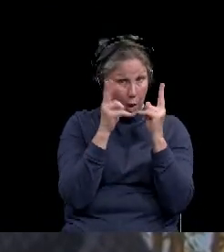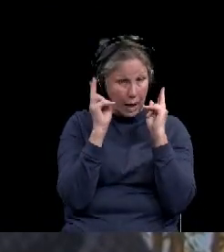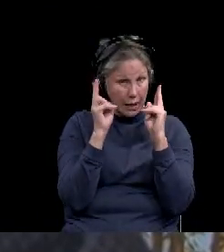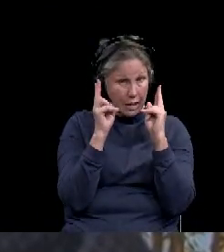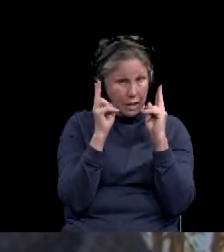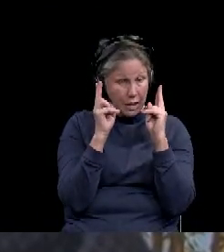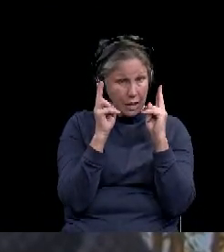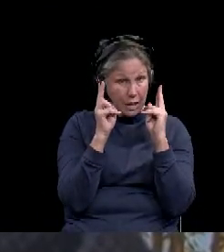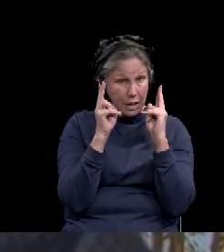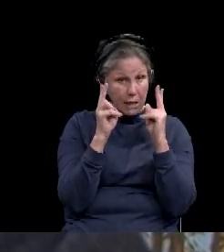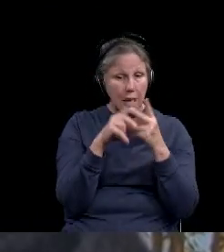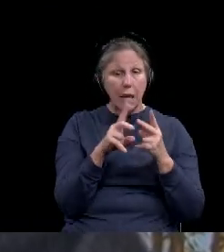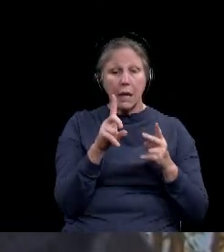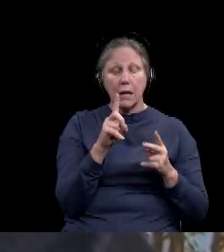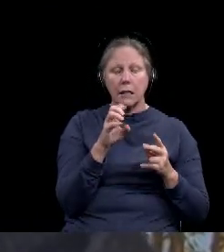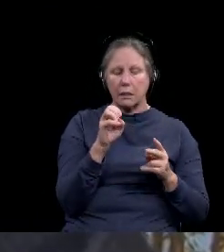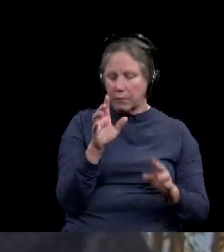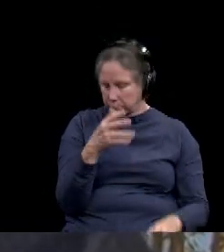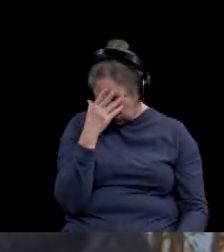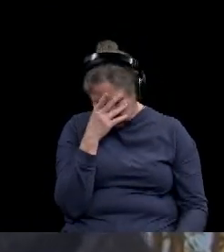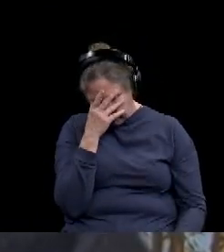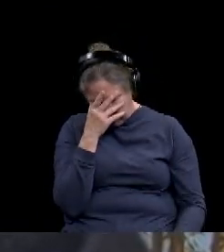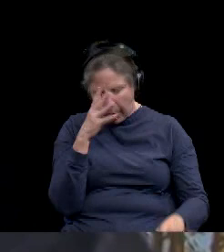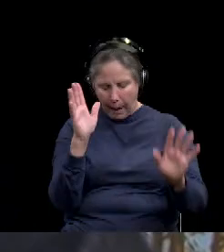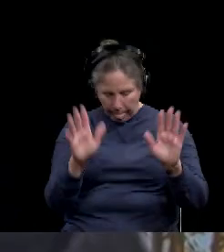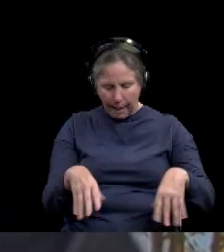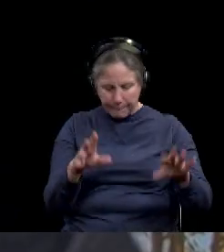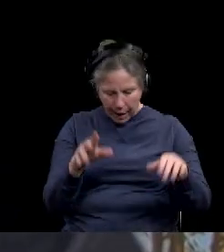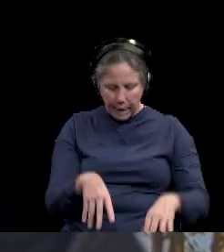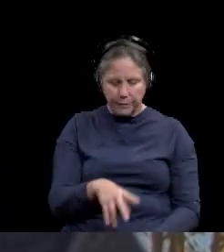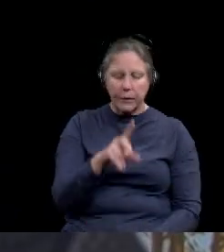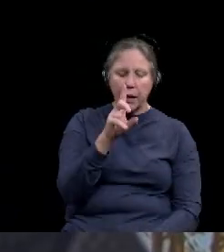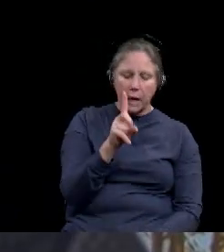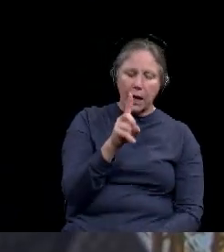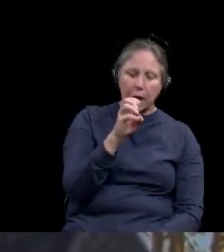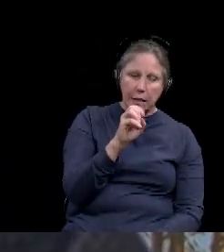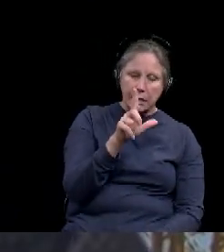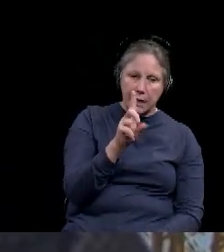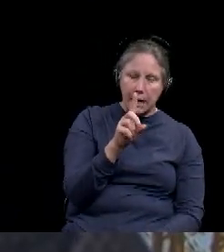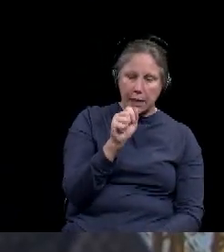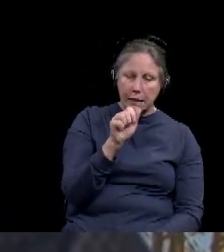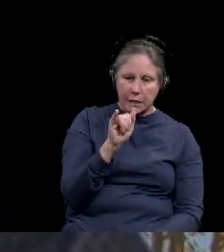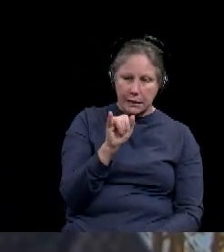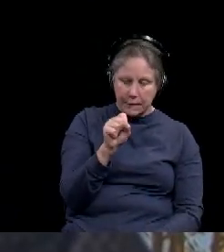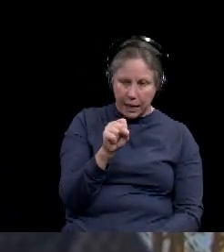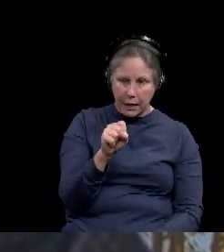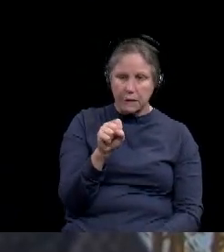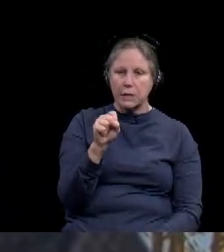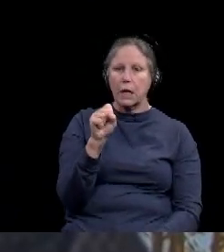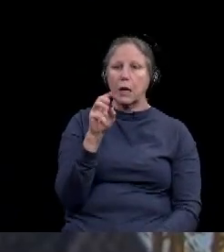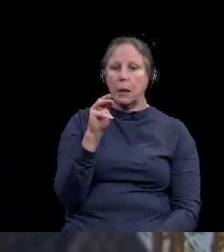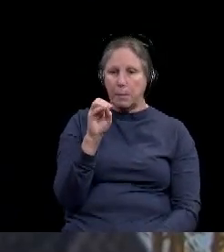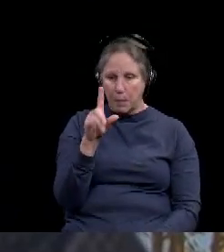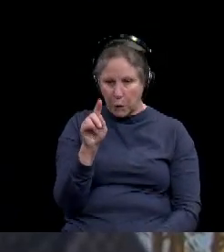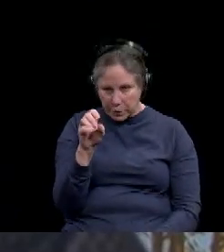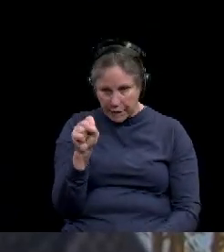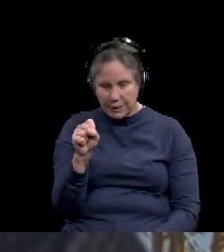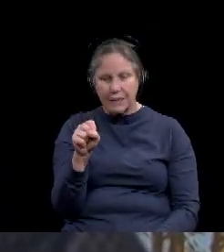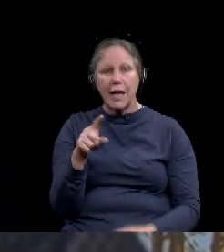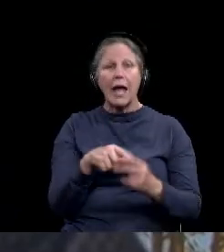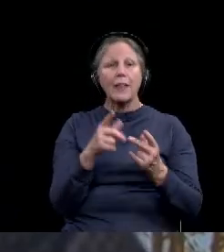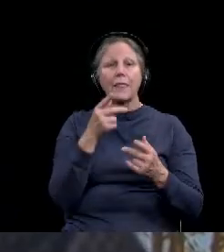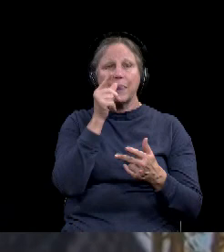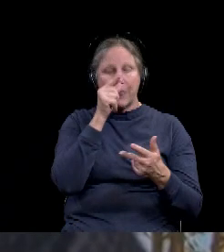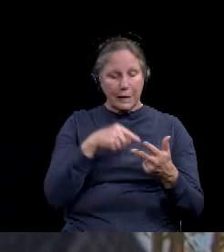de los Muertos coming up and Thanksgiving coming